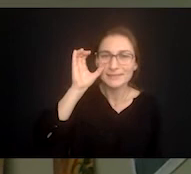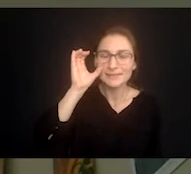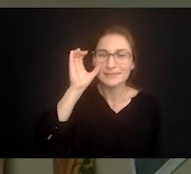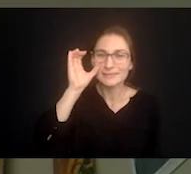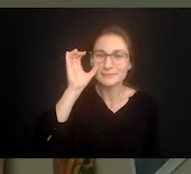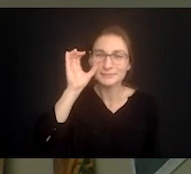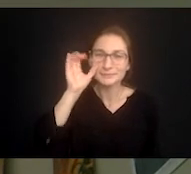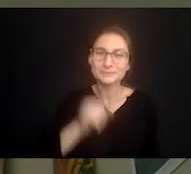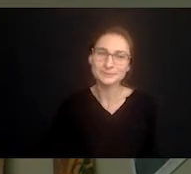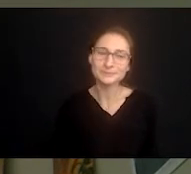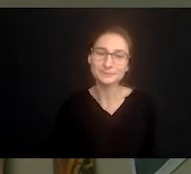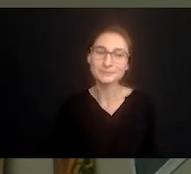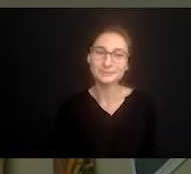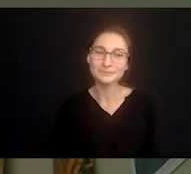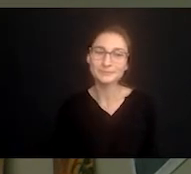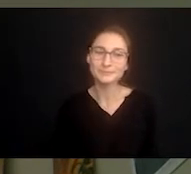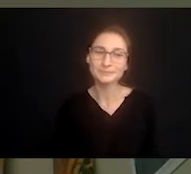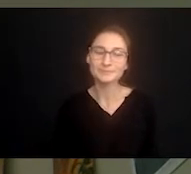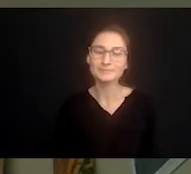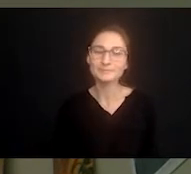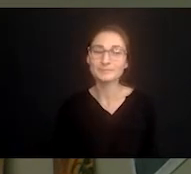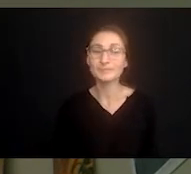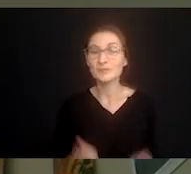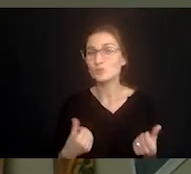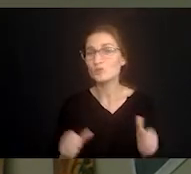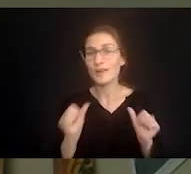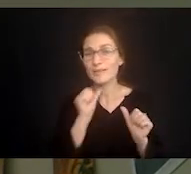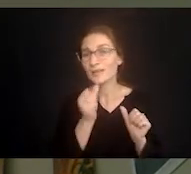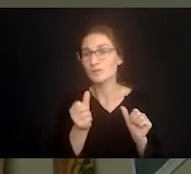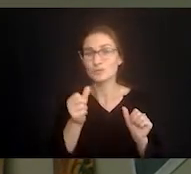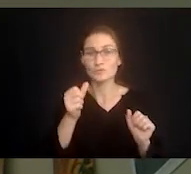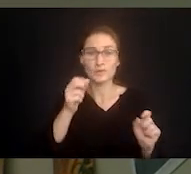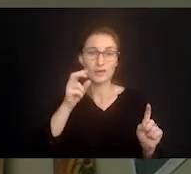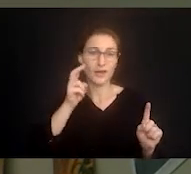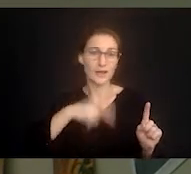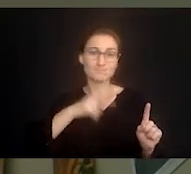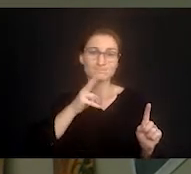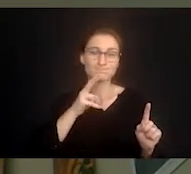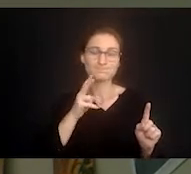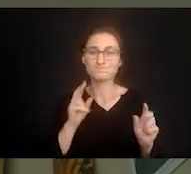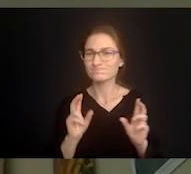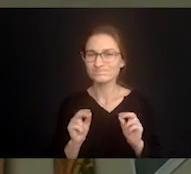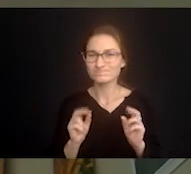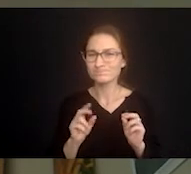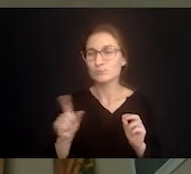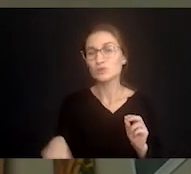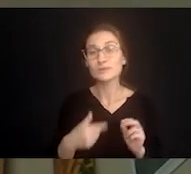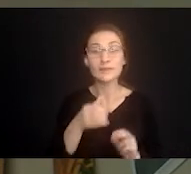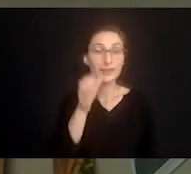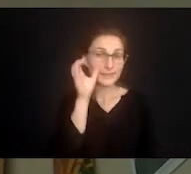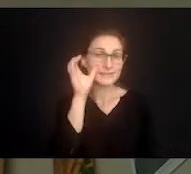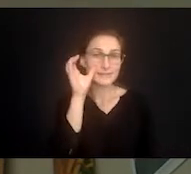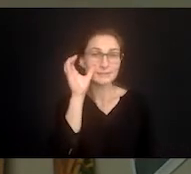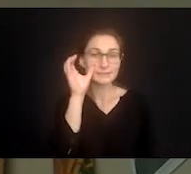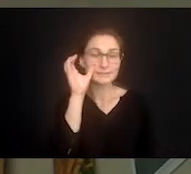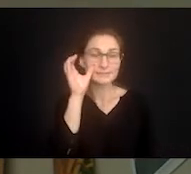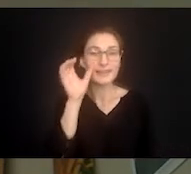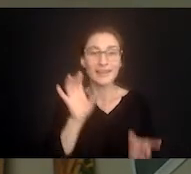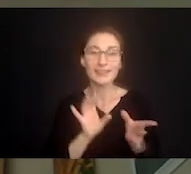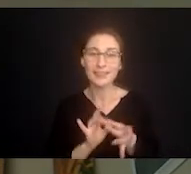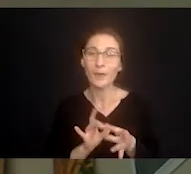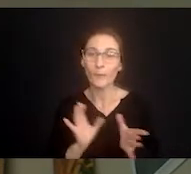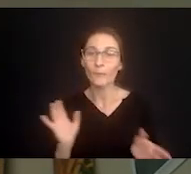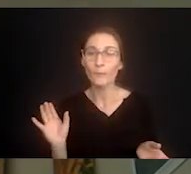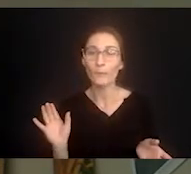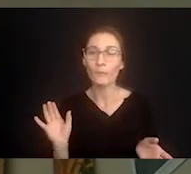really listen to the caregiver's heart and try not to do it with a judgment but just be able to listen and let go